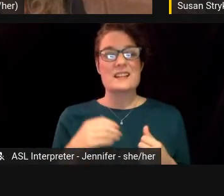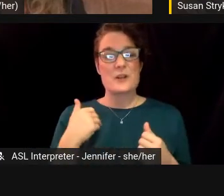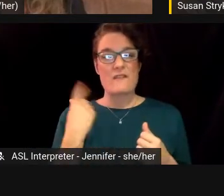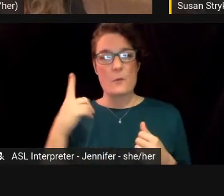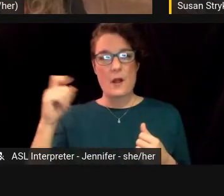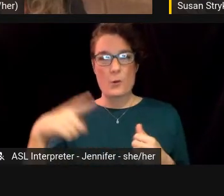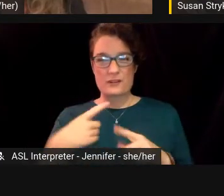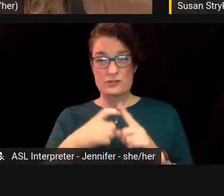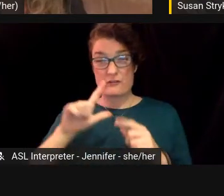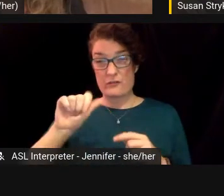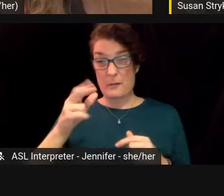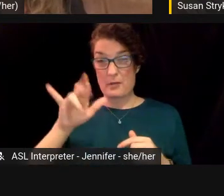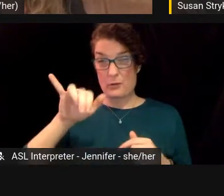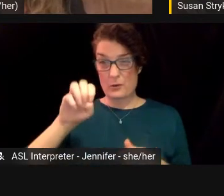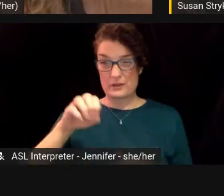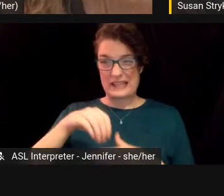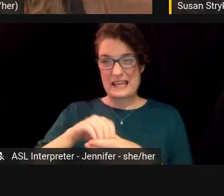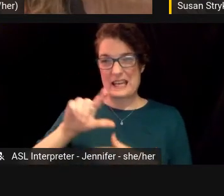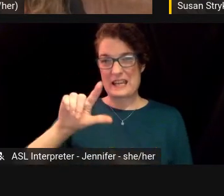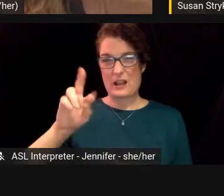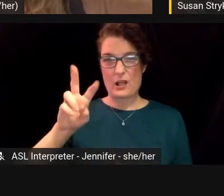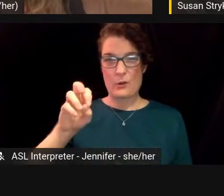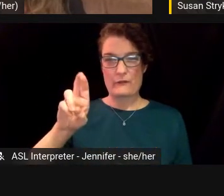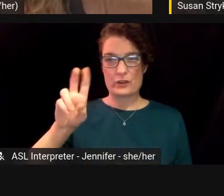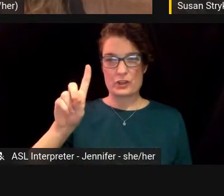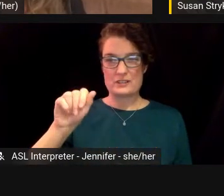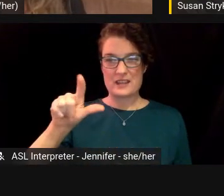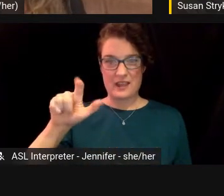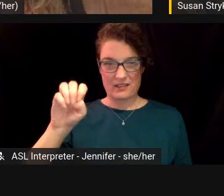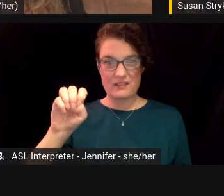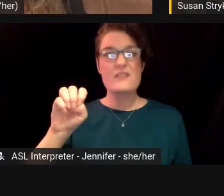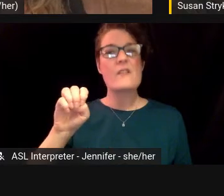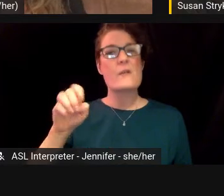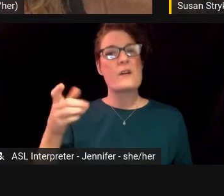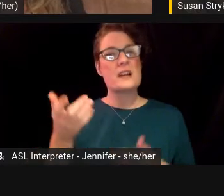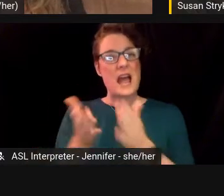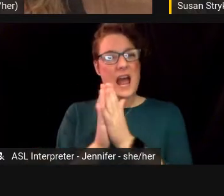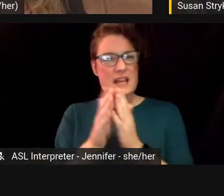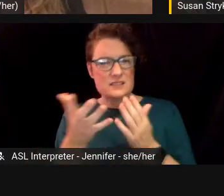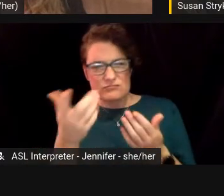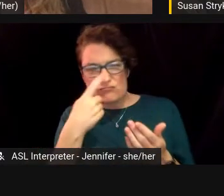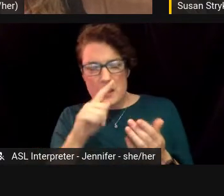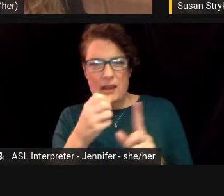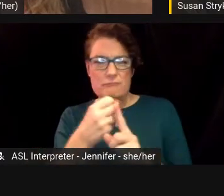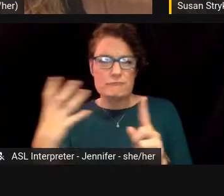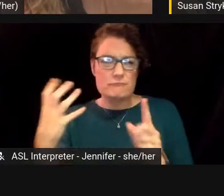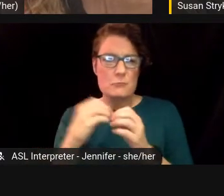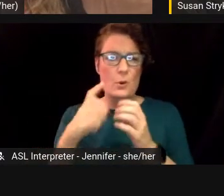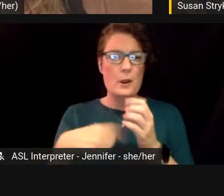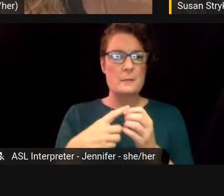from Lori in Cloverdale wanting to hear you talk a little bit more about the work of the Transgender District.